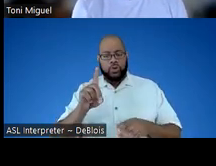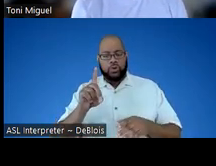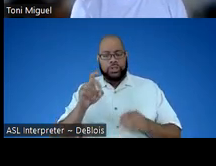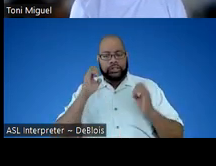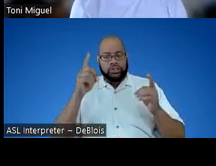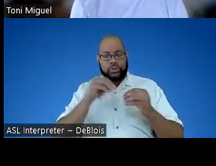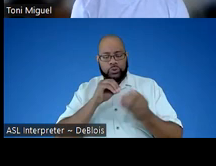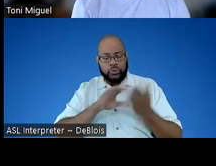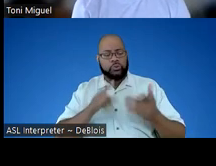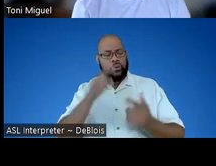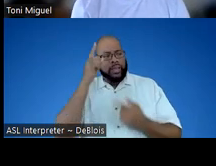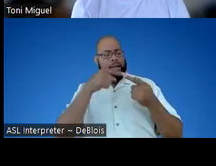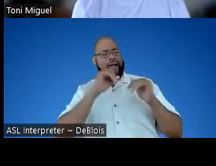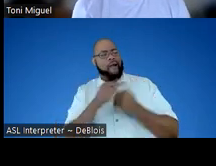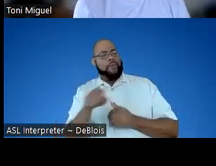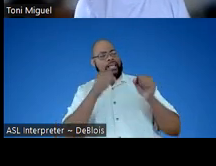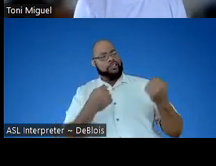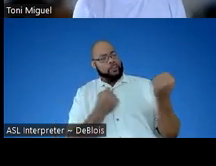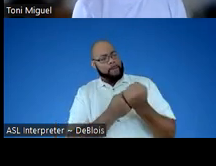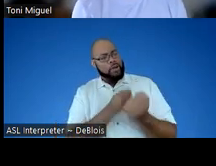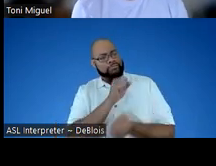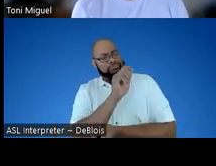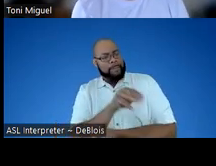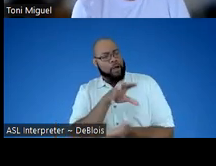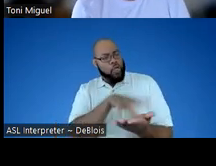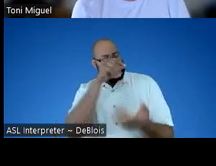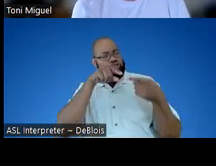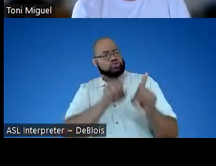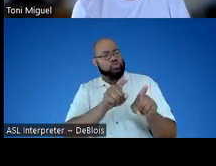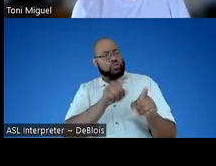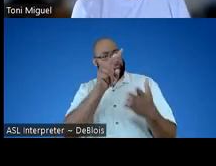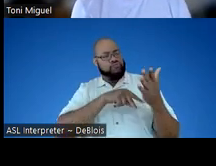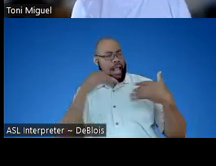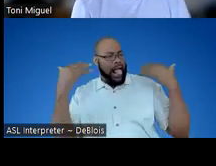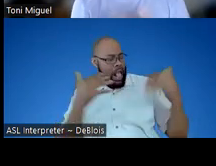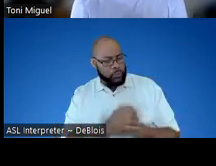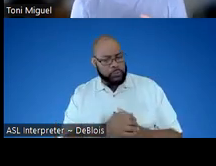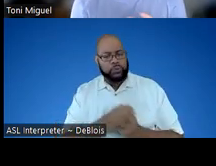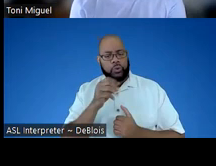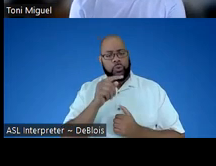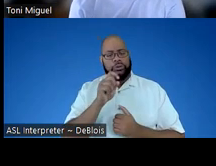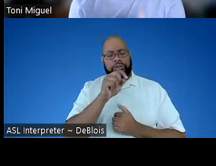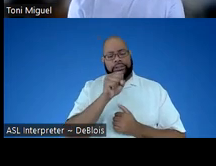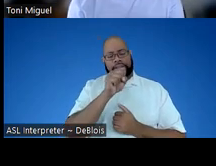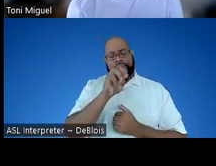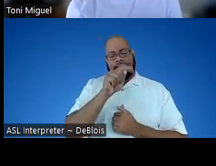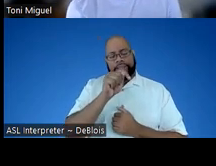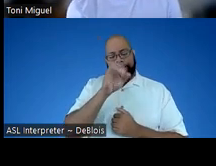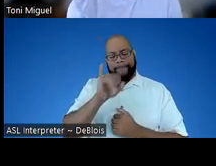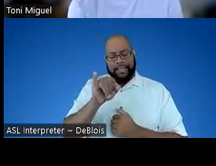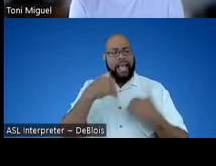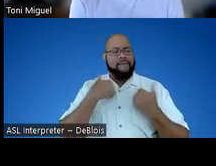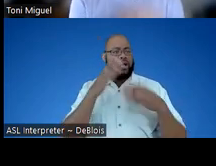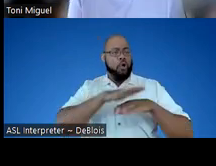students to think about how they can support STEM learning during read alouds. So STEMI has many on their